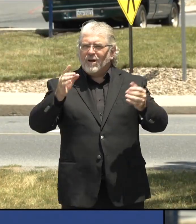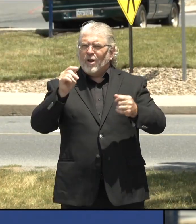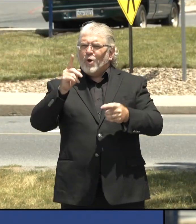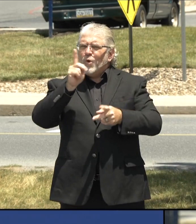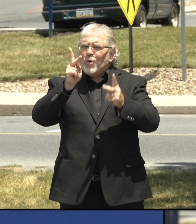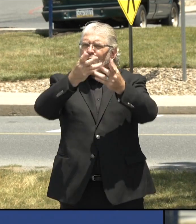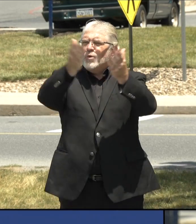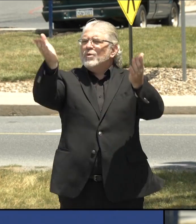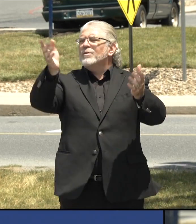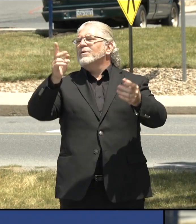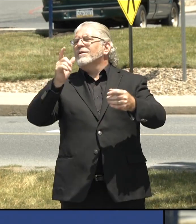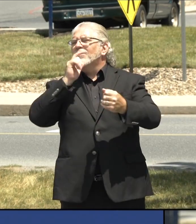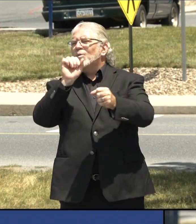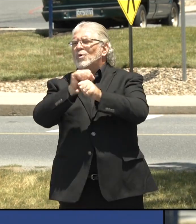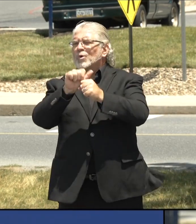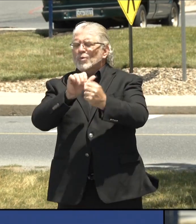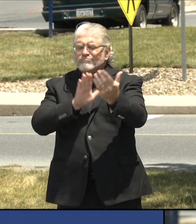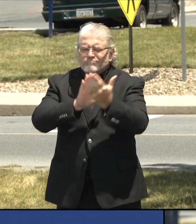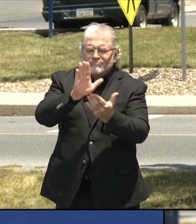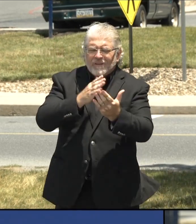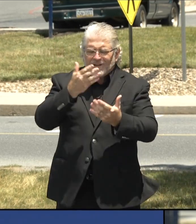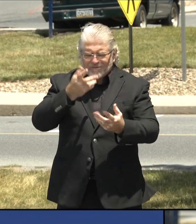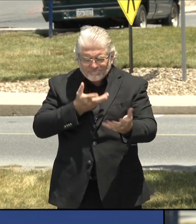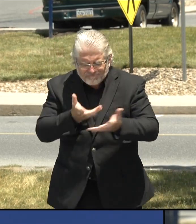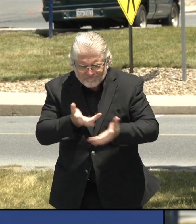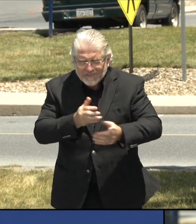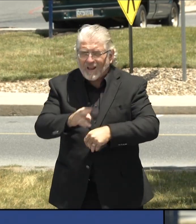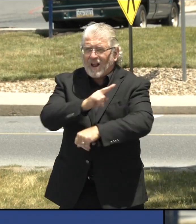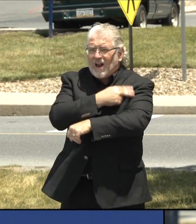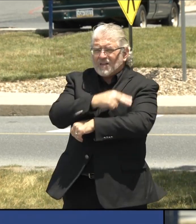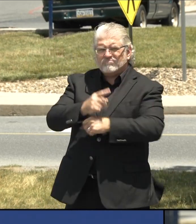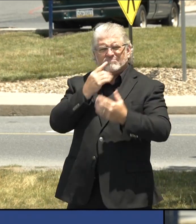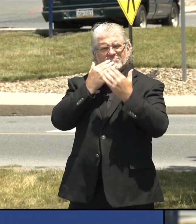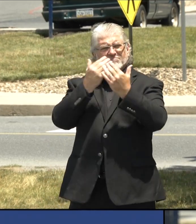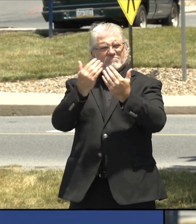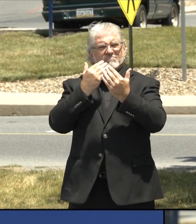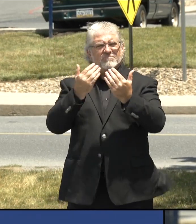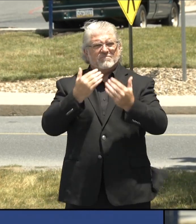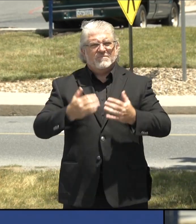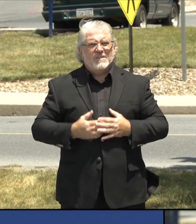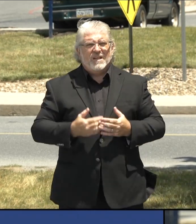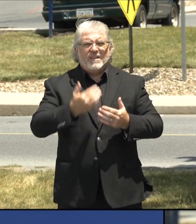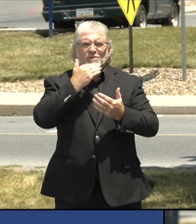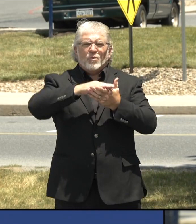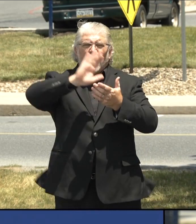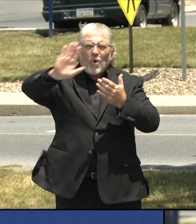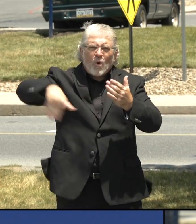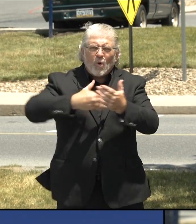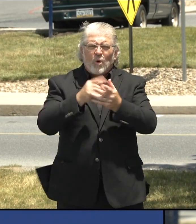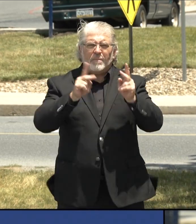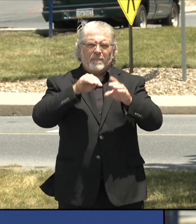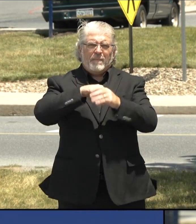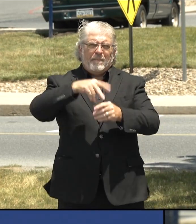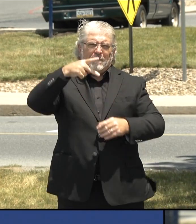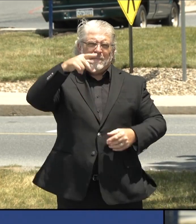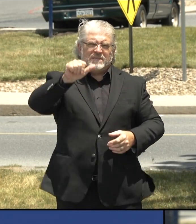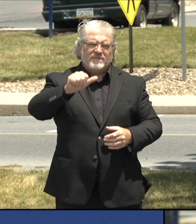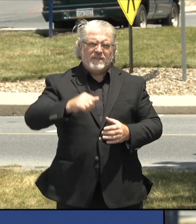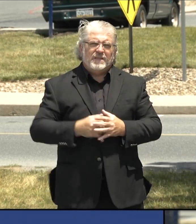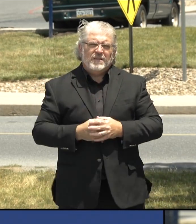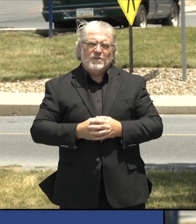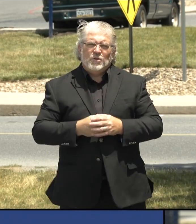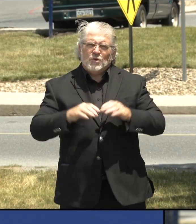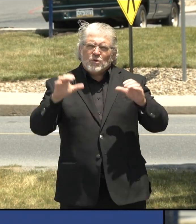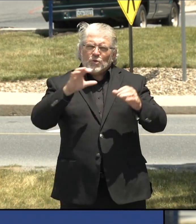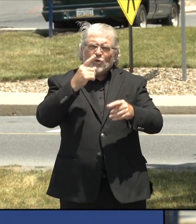each and every Pennsylvanian for doing what we need to do to make sure that we keep them as safe as we possibly can, these heroes.